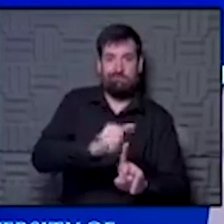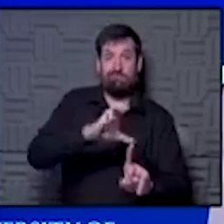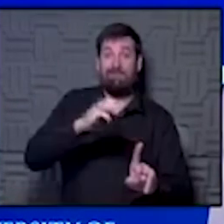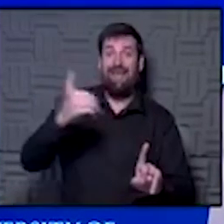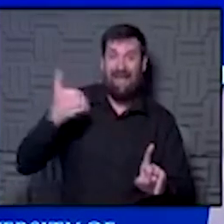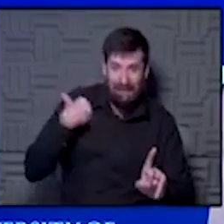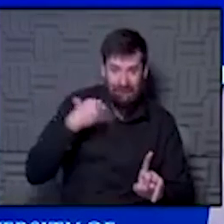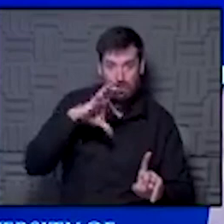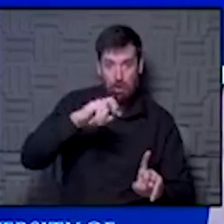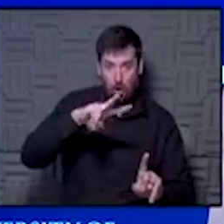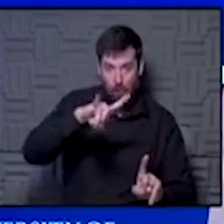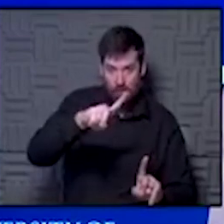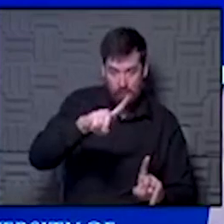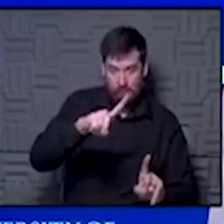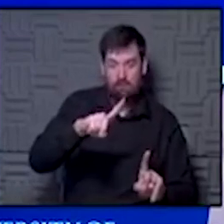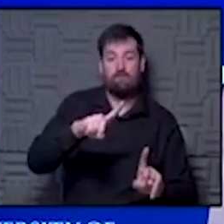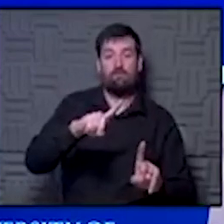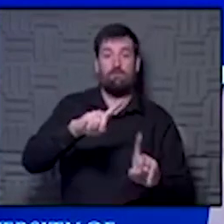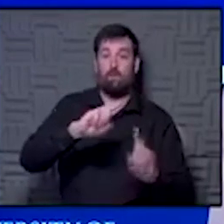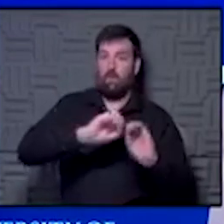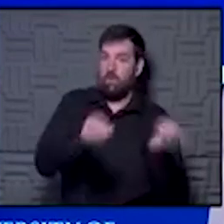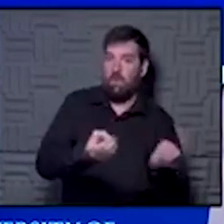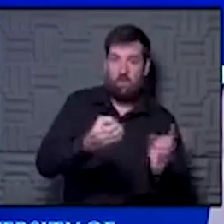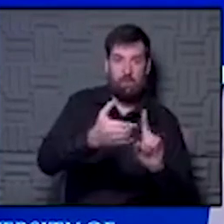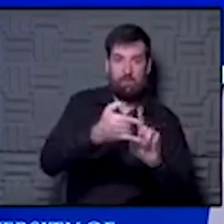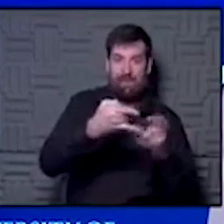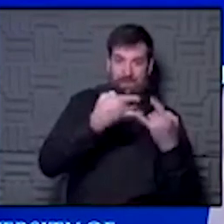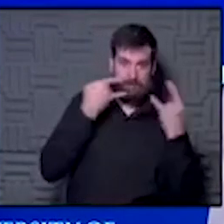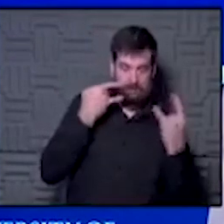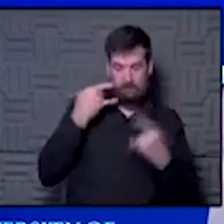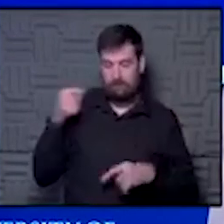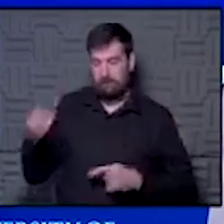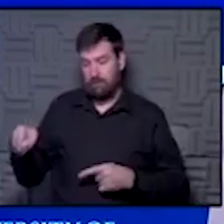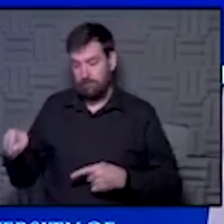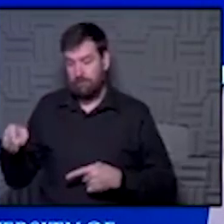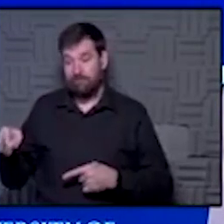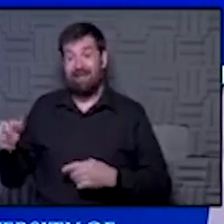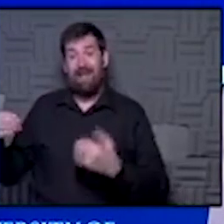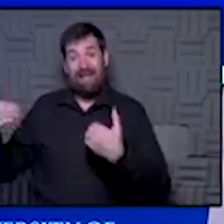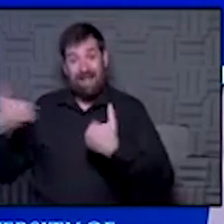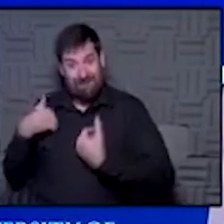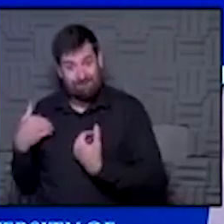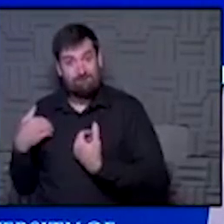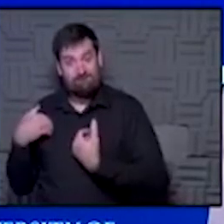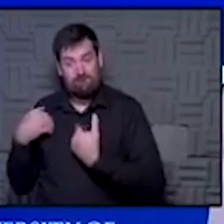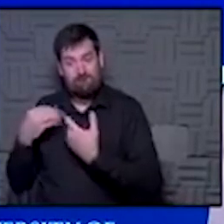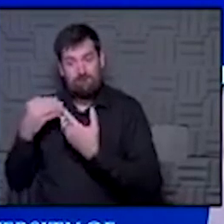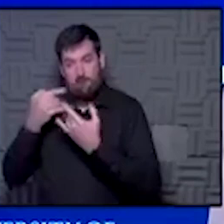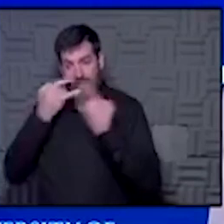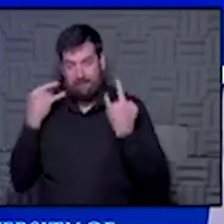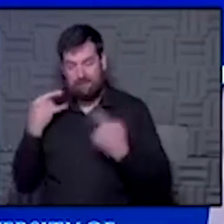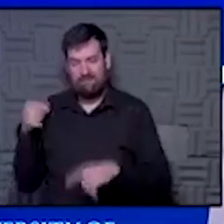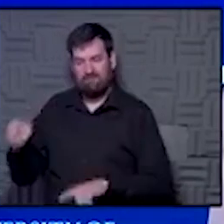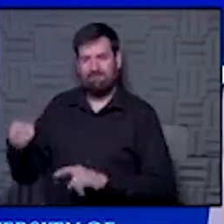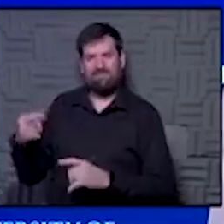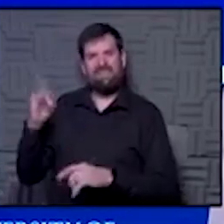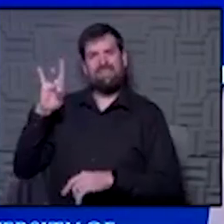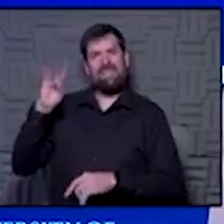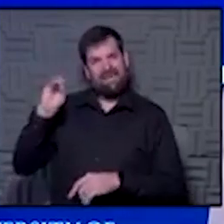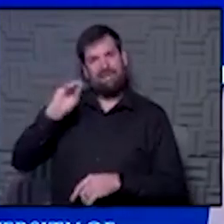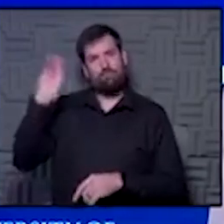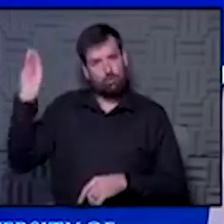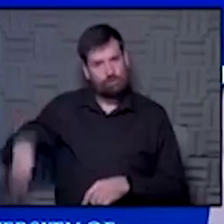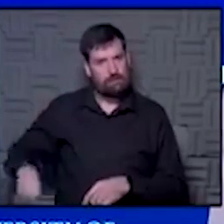a mask and is near a person with a mask, the person with a mask has an 80% success rate of protecting the